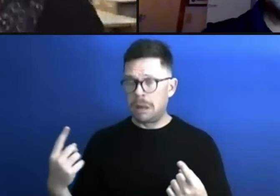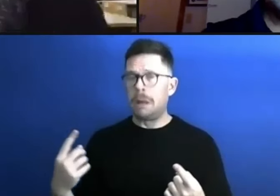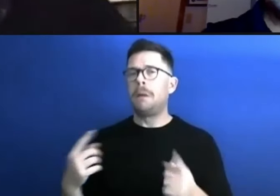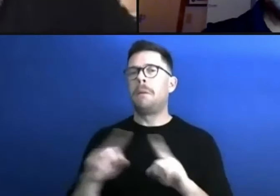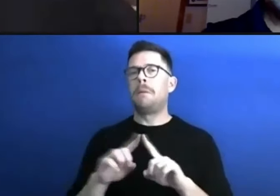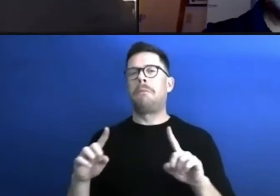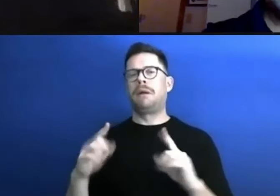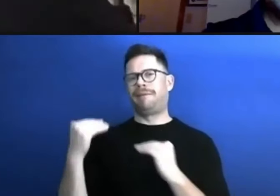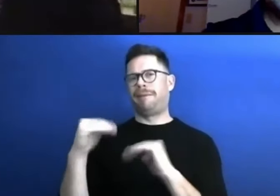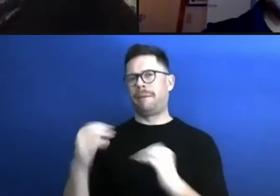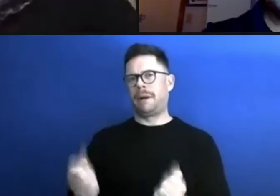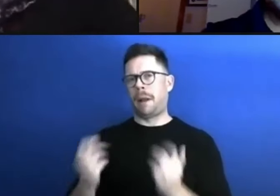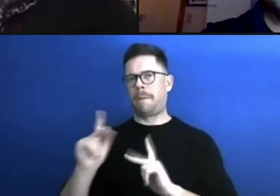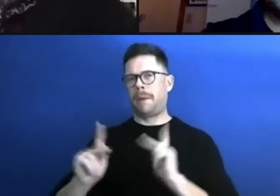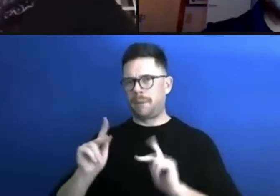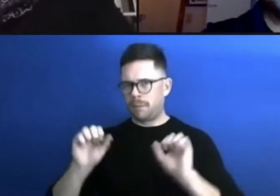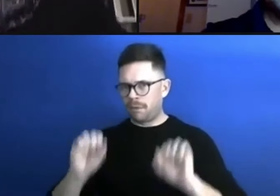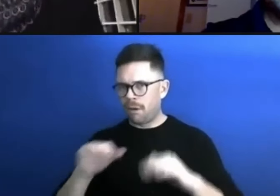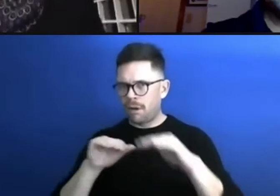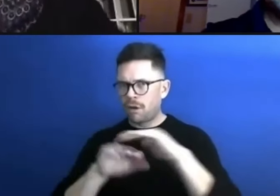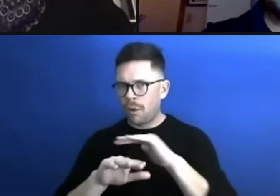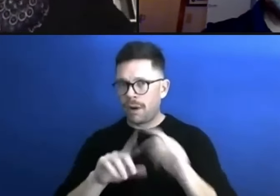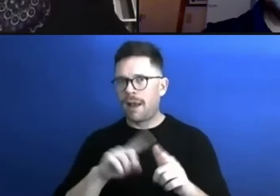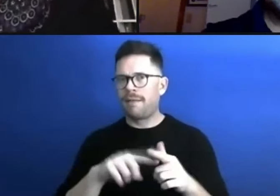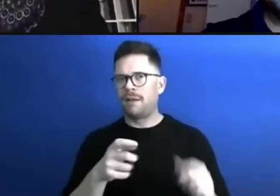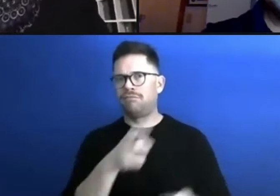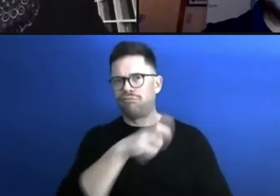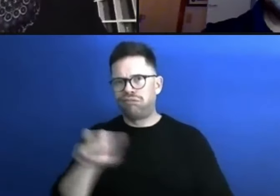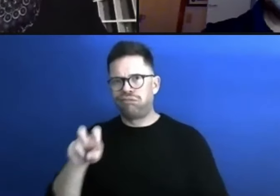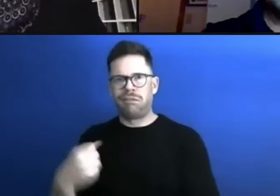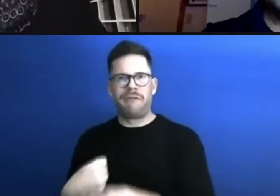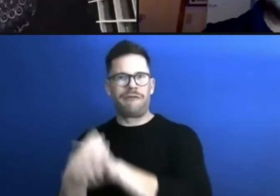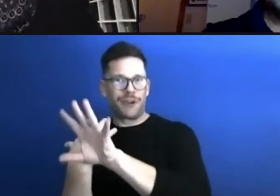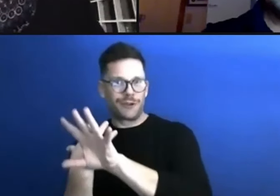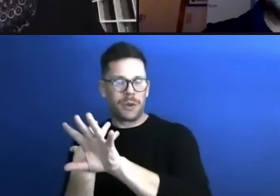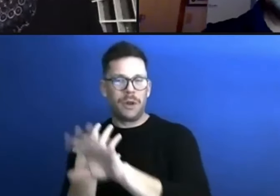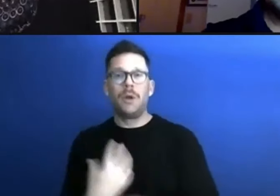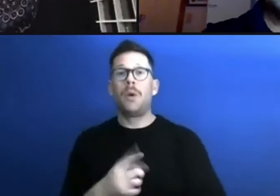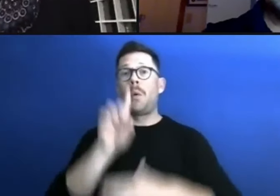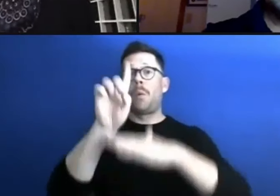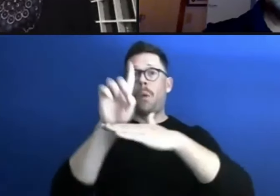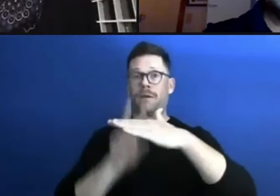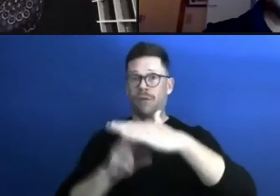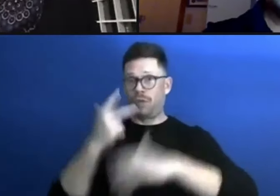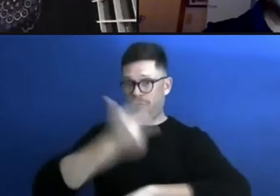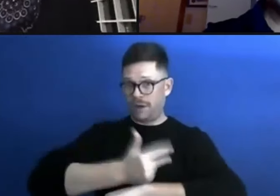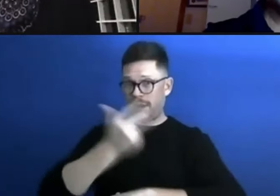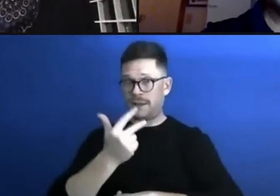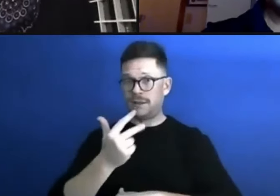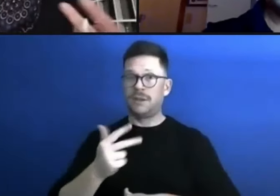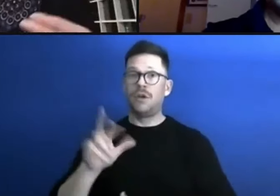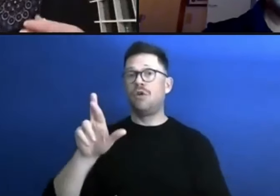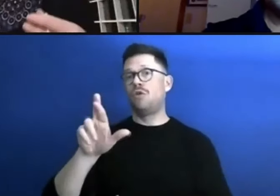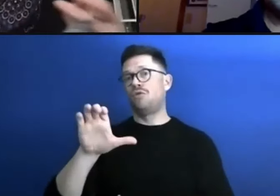of folks were allowed in, and then they went to virtual. During one of the three days, there's an actual resolution vote that takes place. There's a